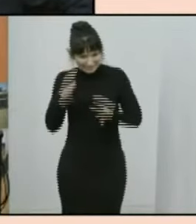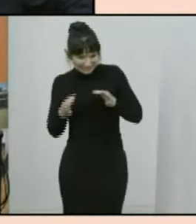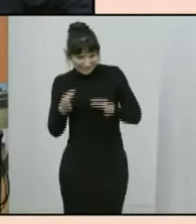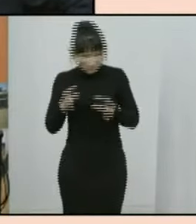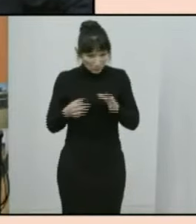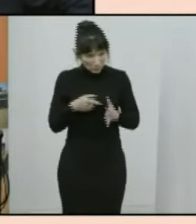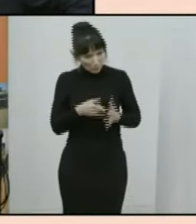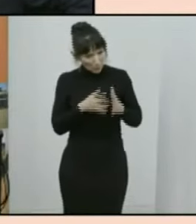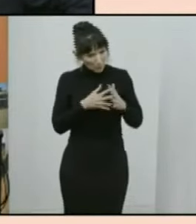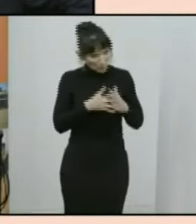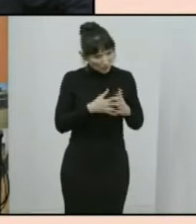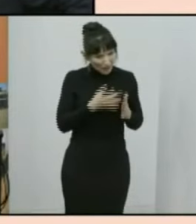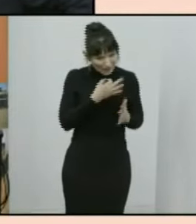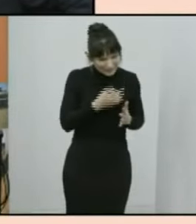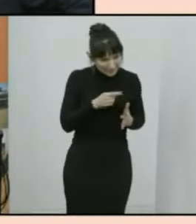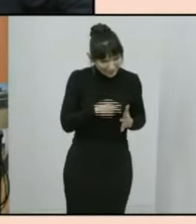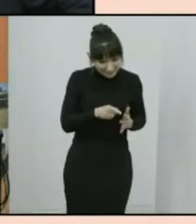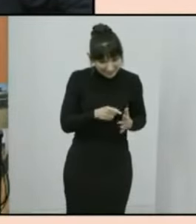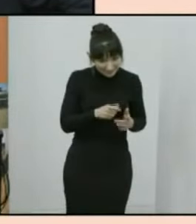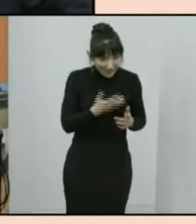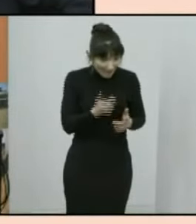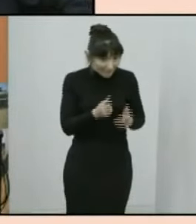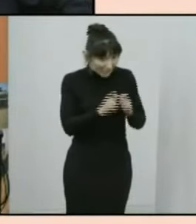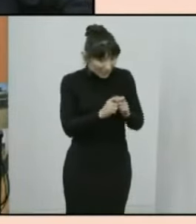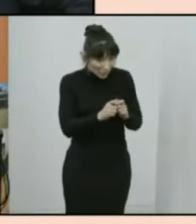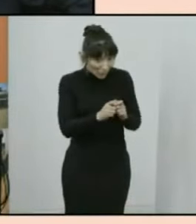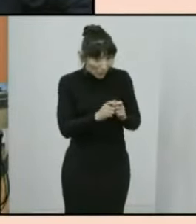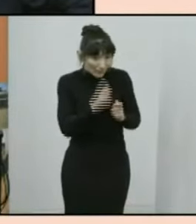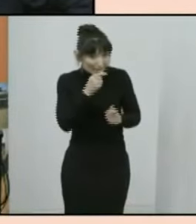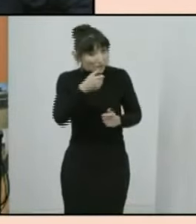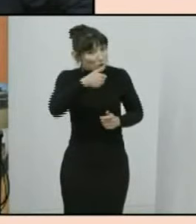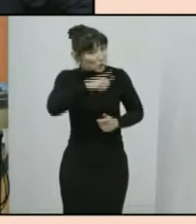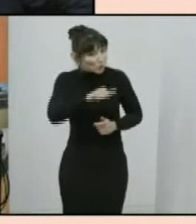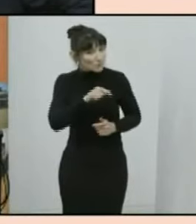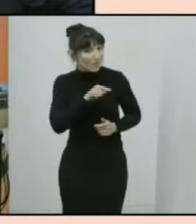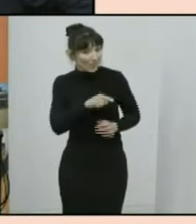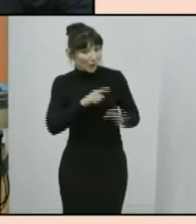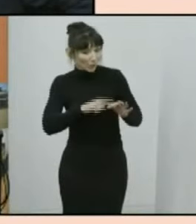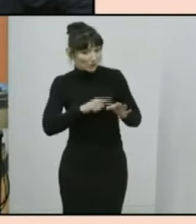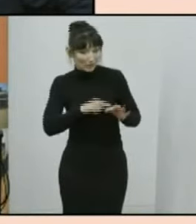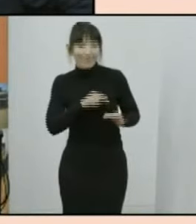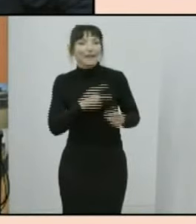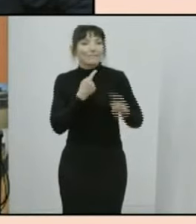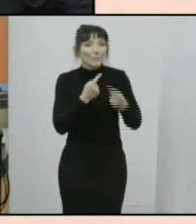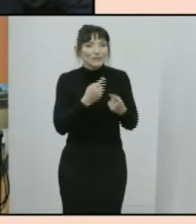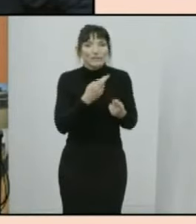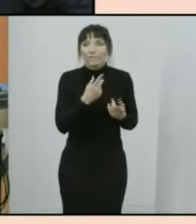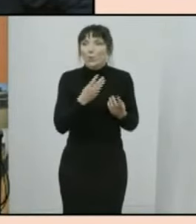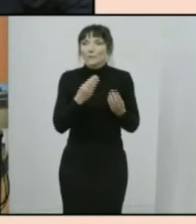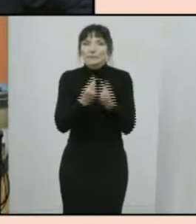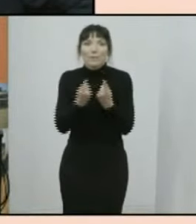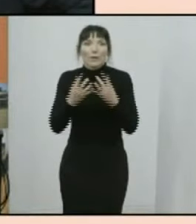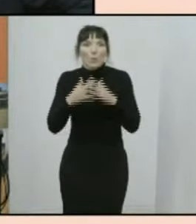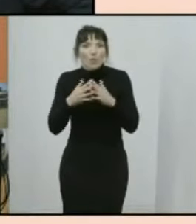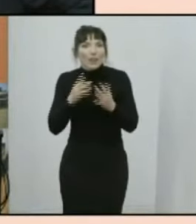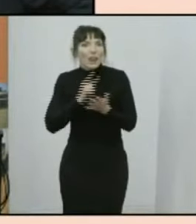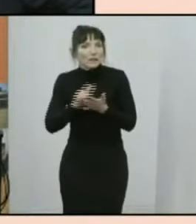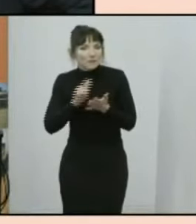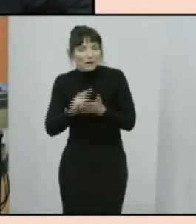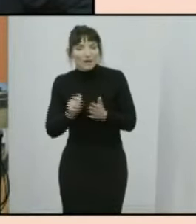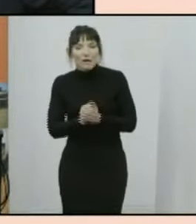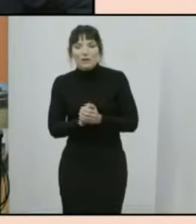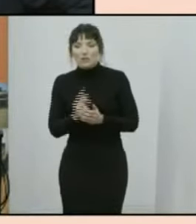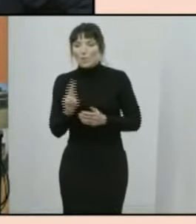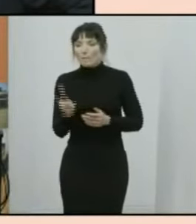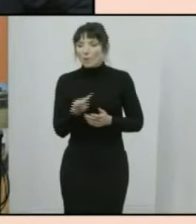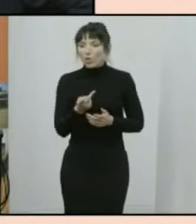this what what this valuable what you're going to use this valuable real estate for but both the um uh defense